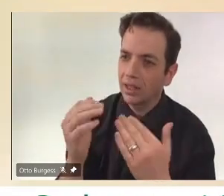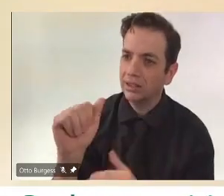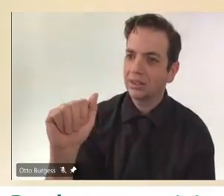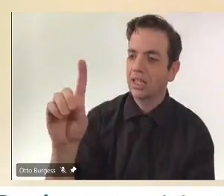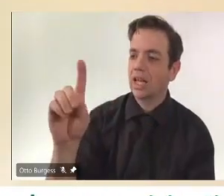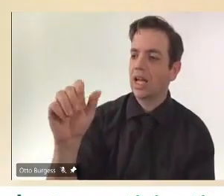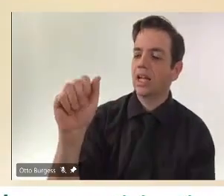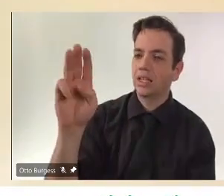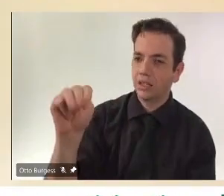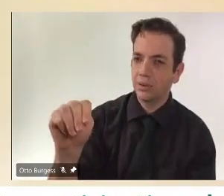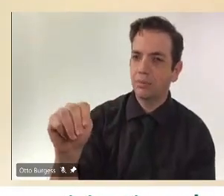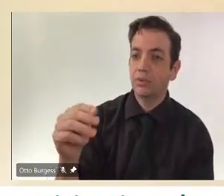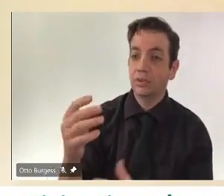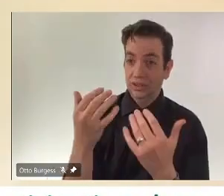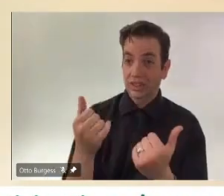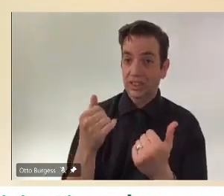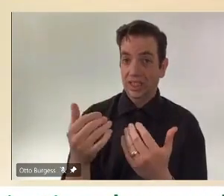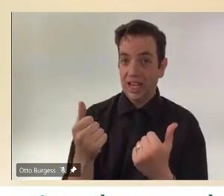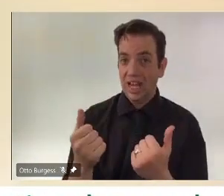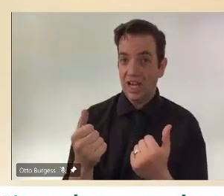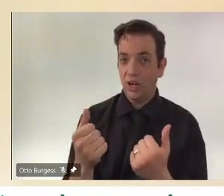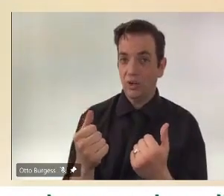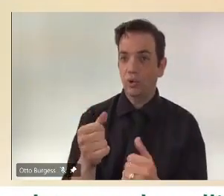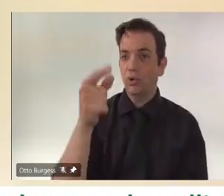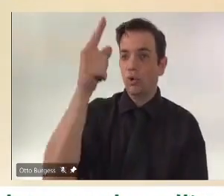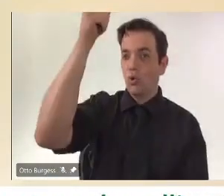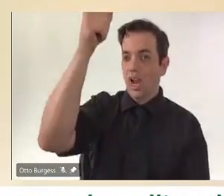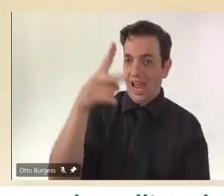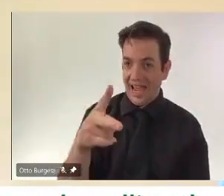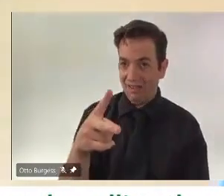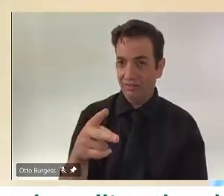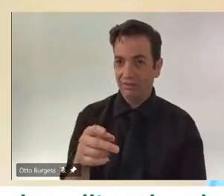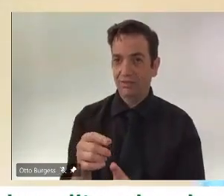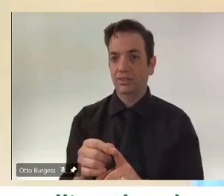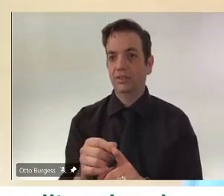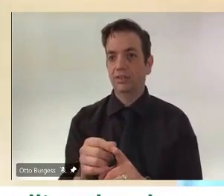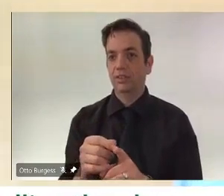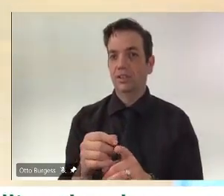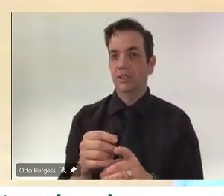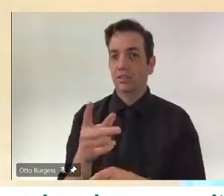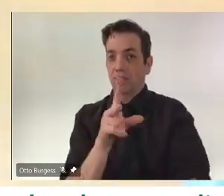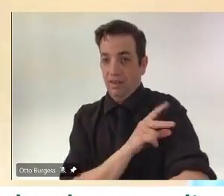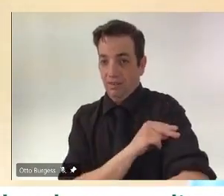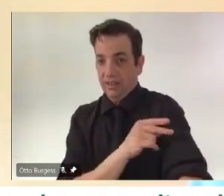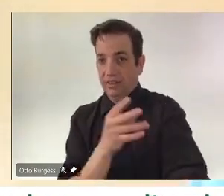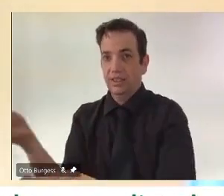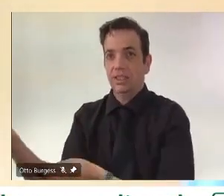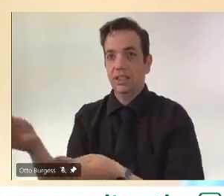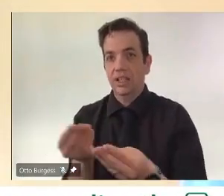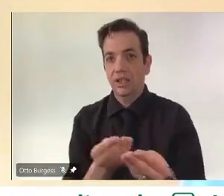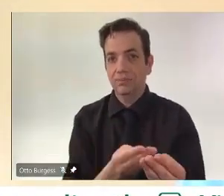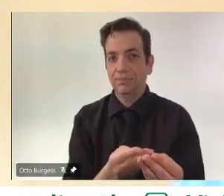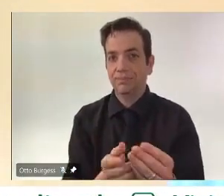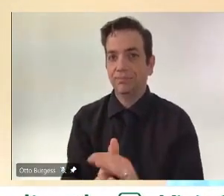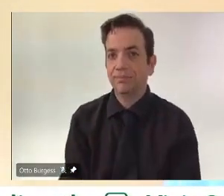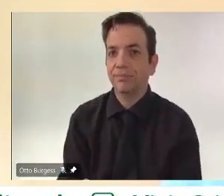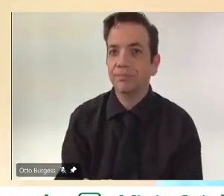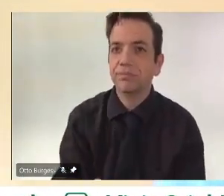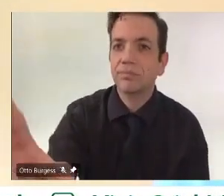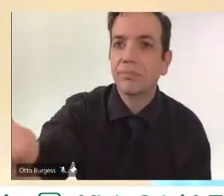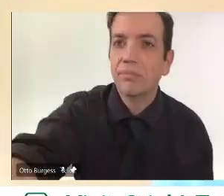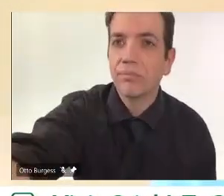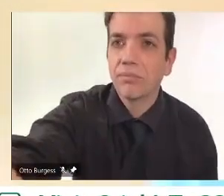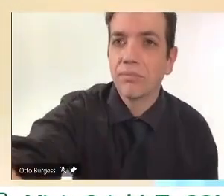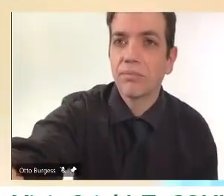with Pfizer with pharmacies 50-50. And the drive-throughs, it's a supply issue and a demand issue.